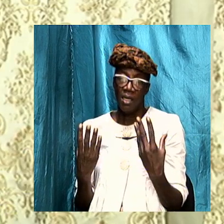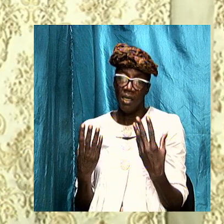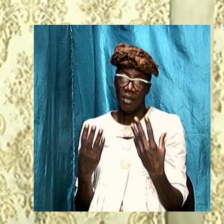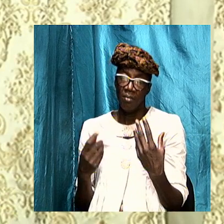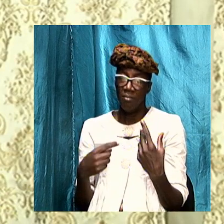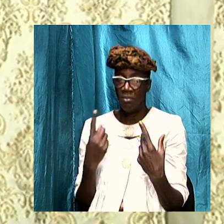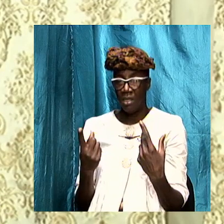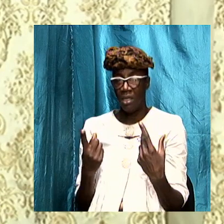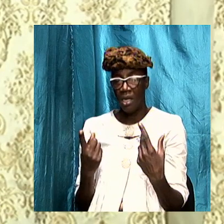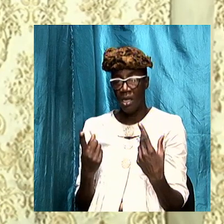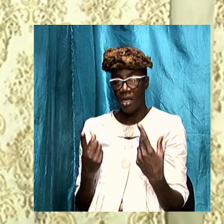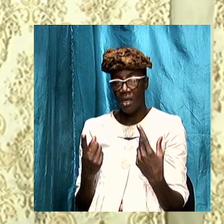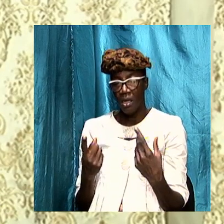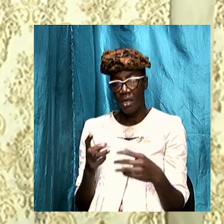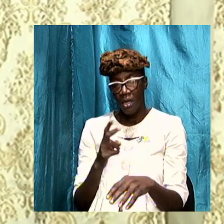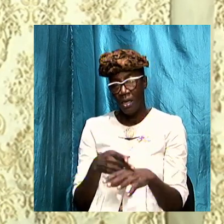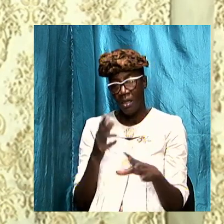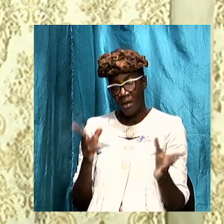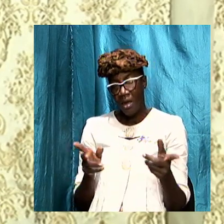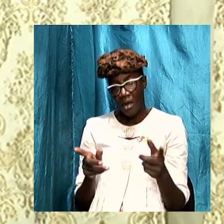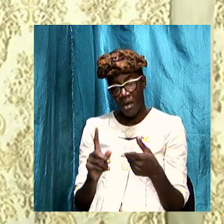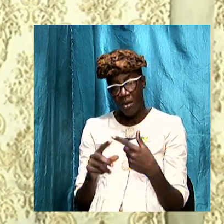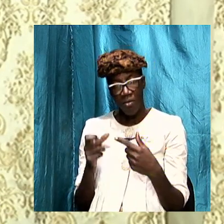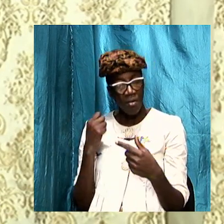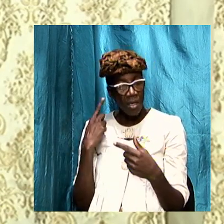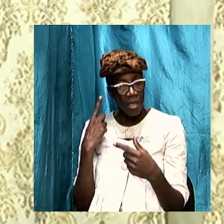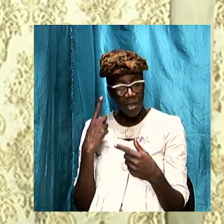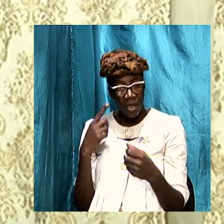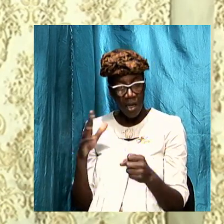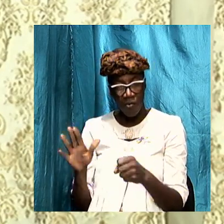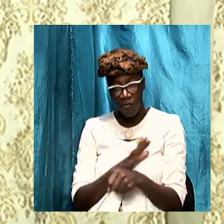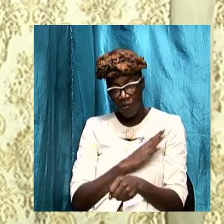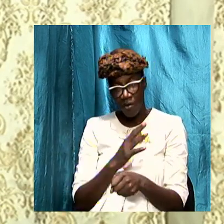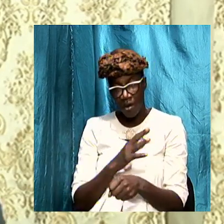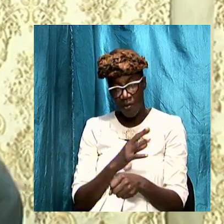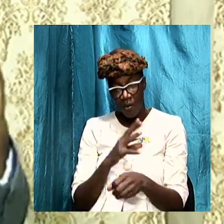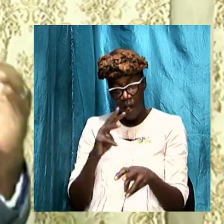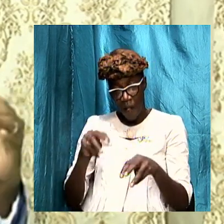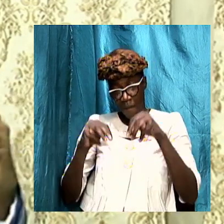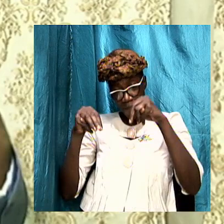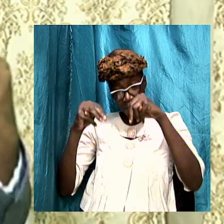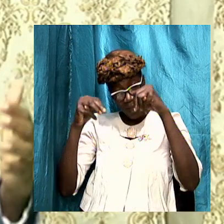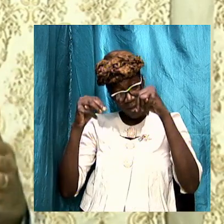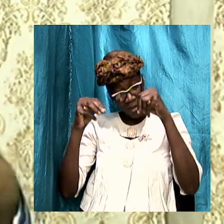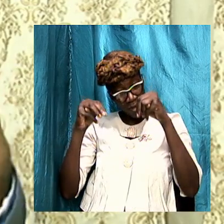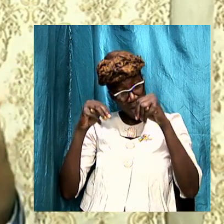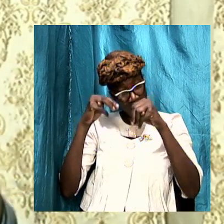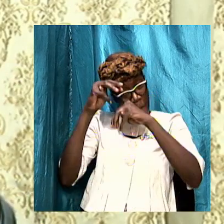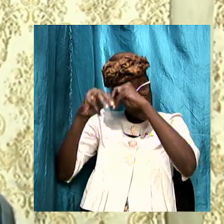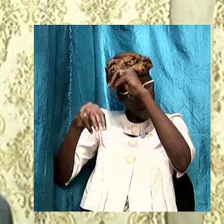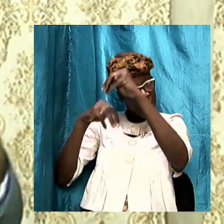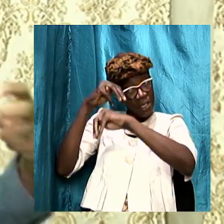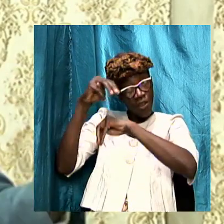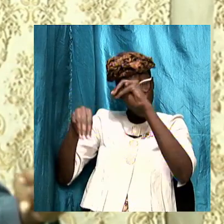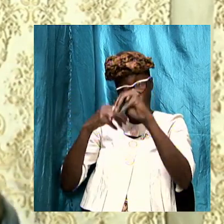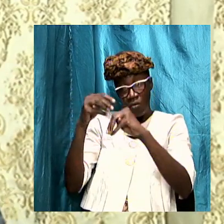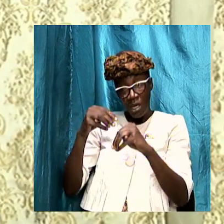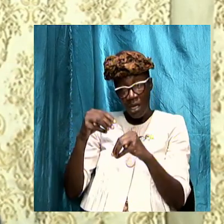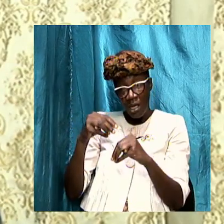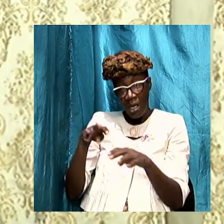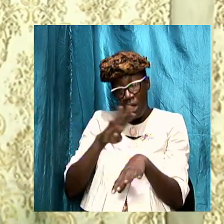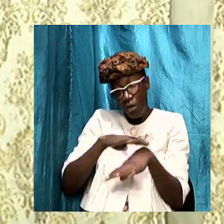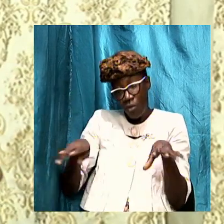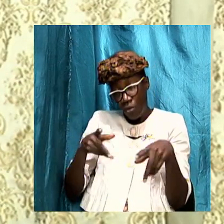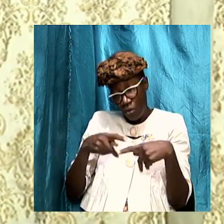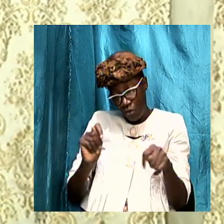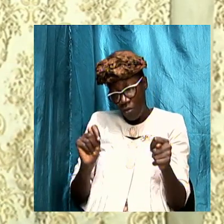it is a book hard to understand it is a book full of mystery we ought not to proceed to try to drill into it